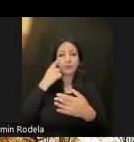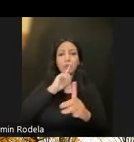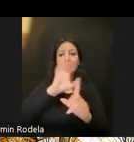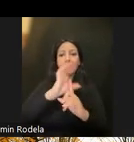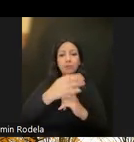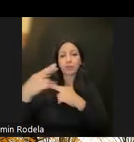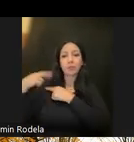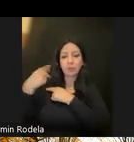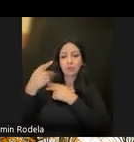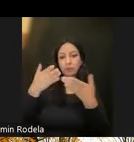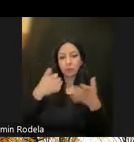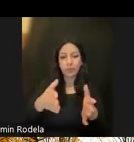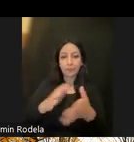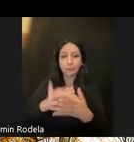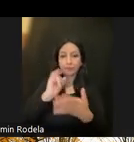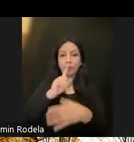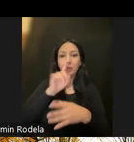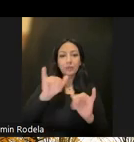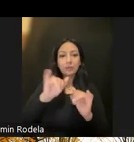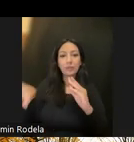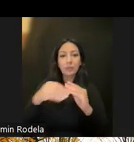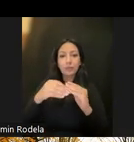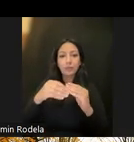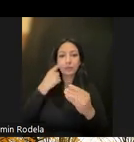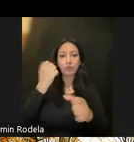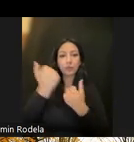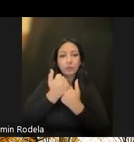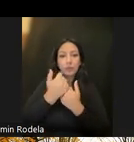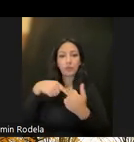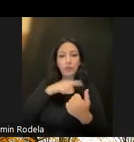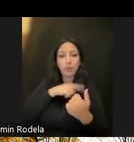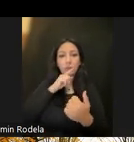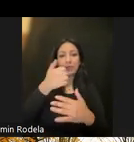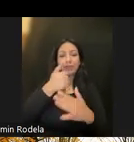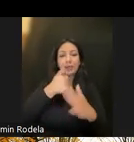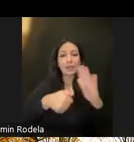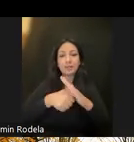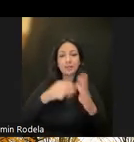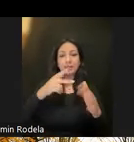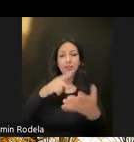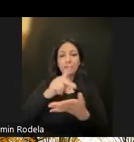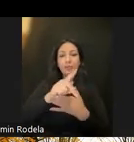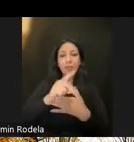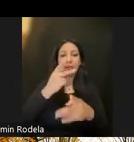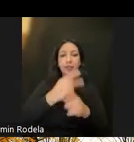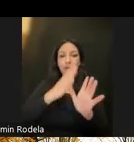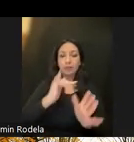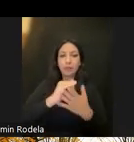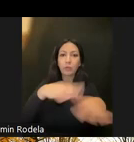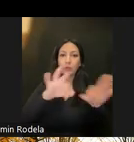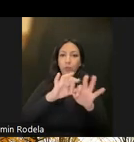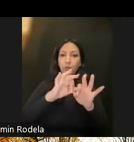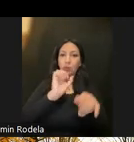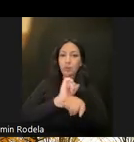responsive way. This also includes supporting our unpaid family caregivers in the critical work that they do